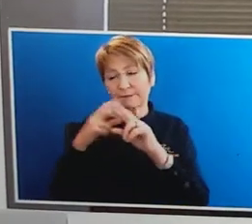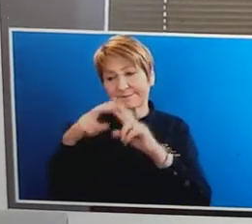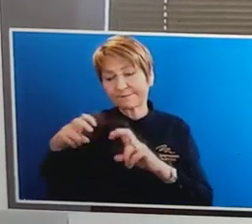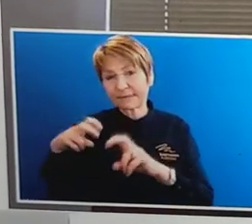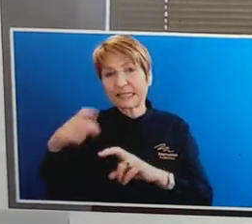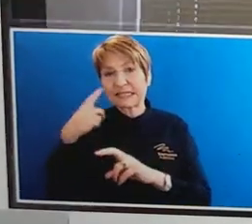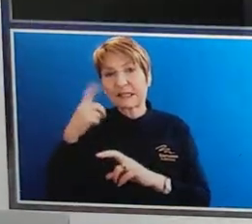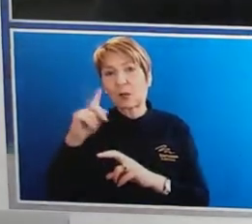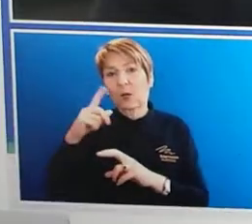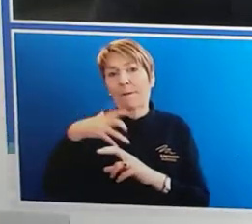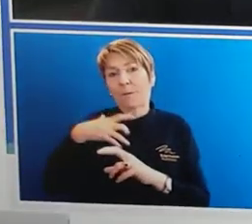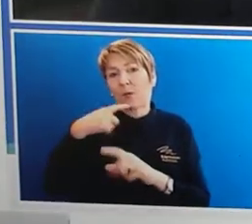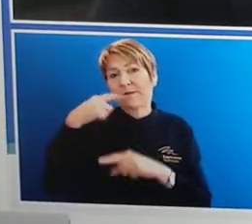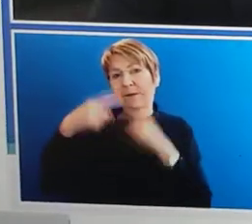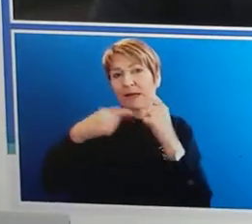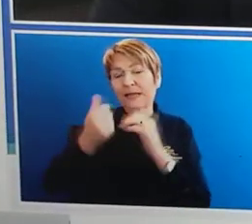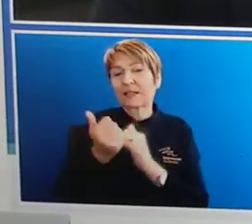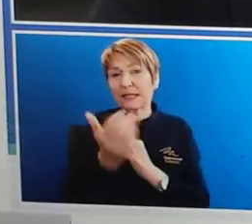we can give.